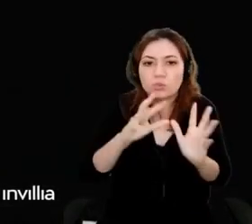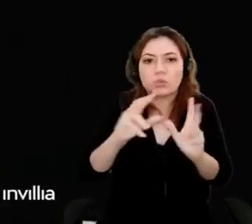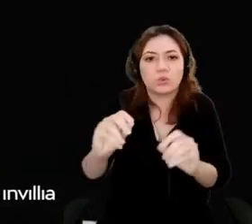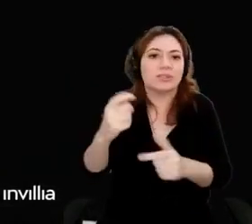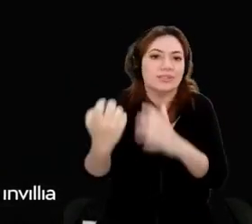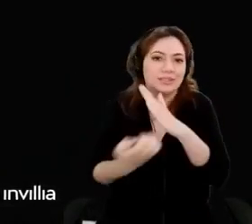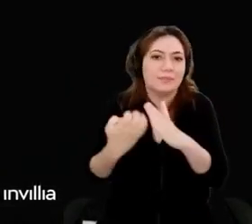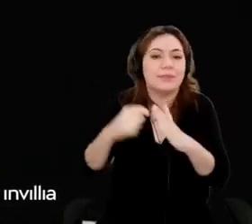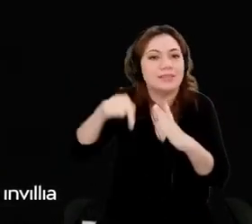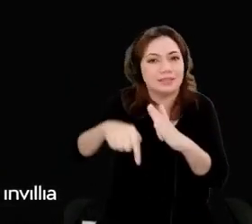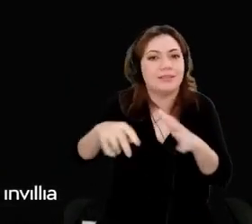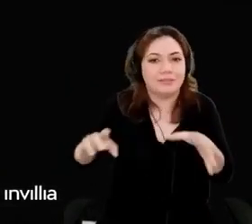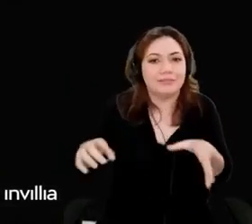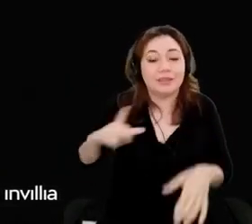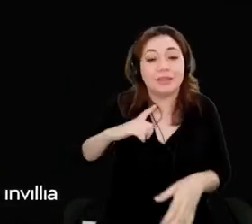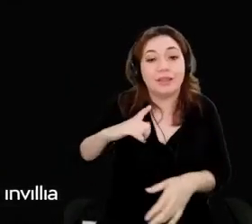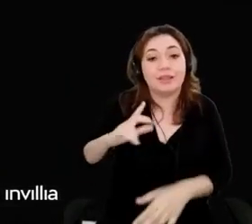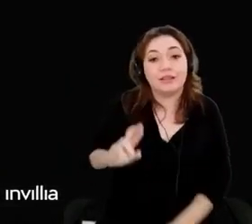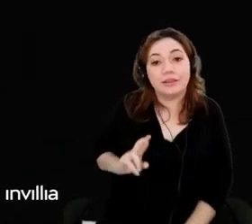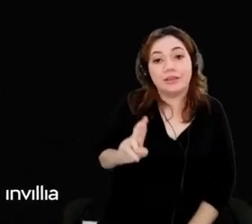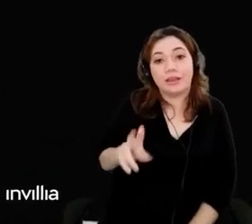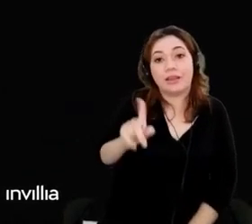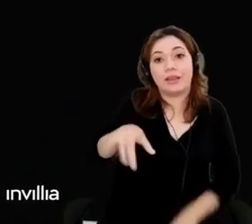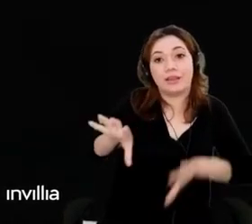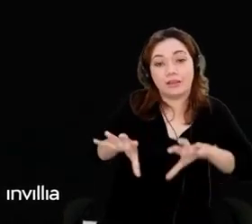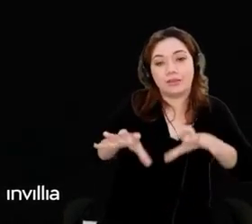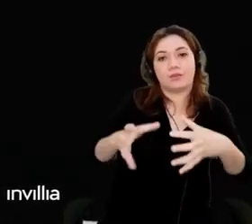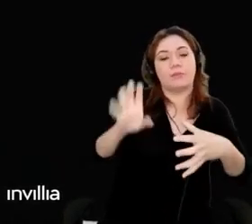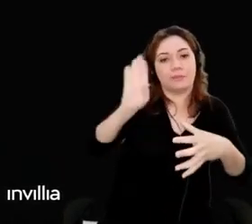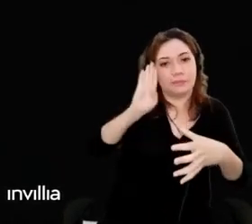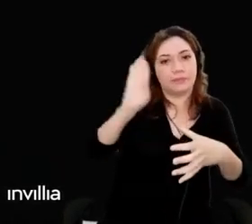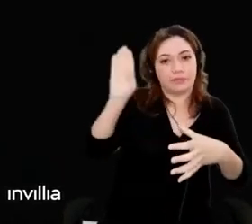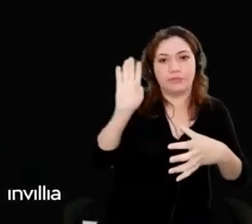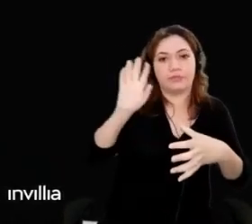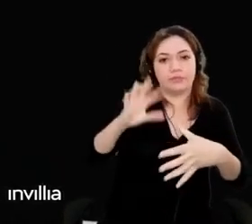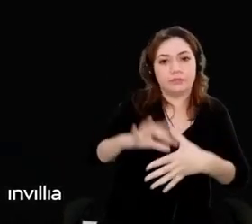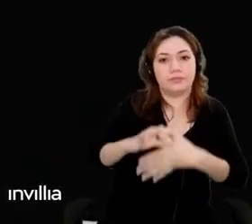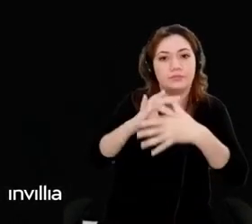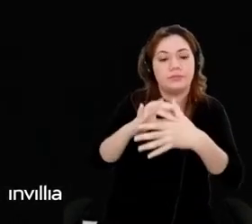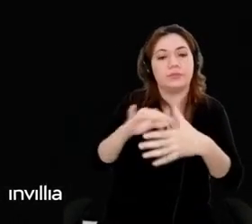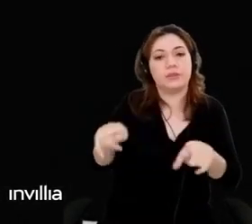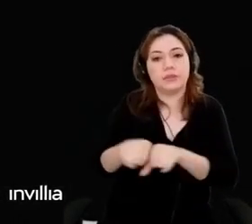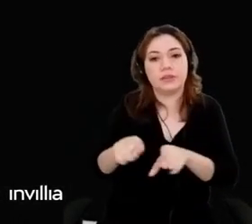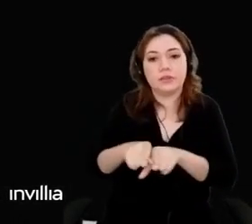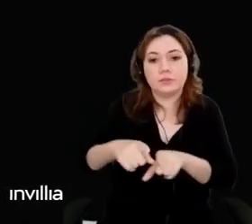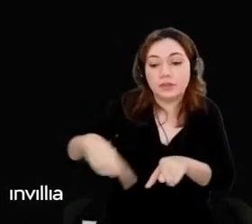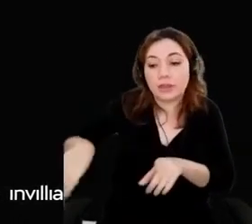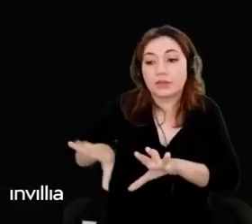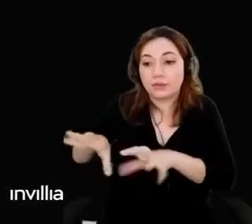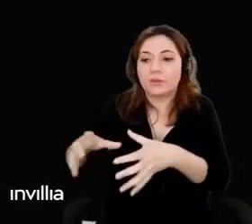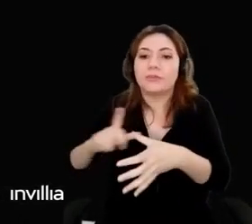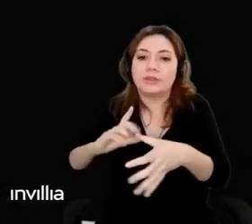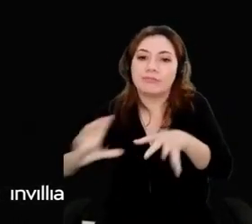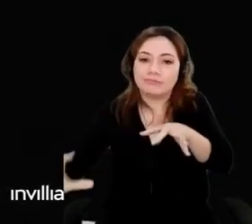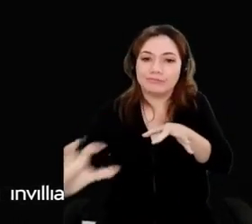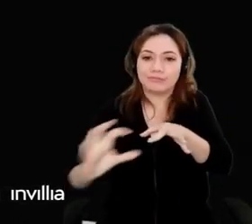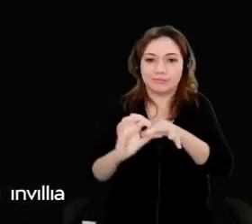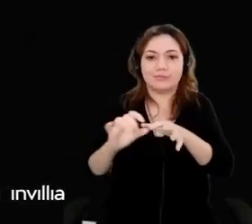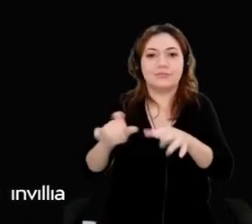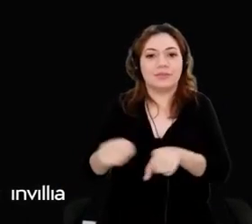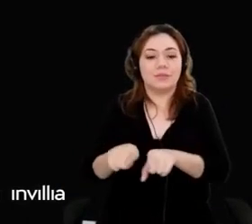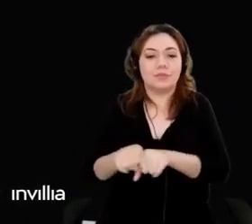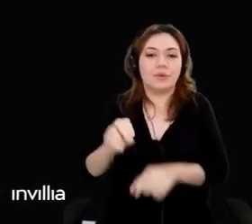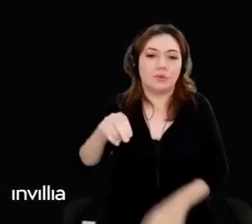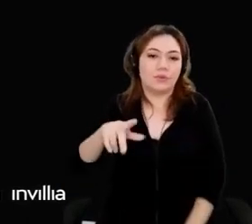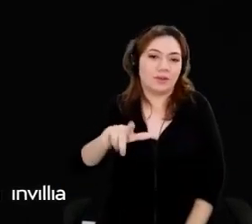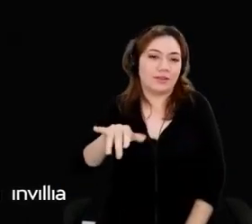by our global leadership. And these teams are all joining us online. So, huge thanks to you.